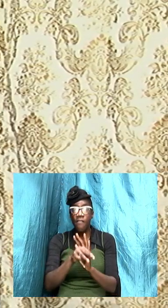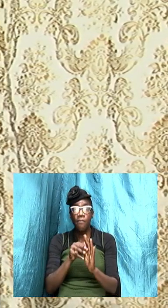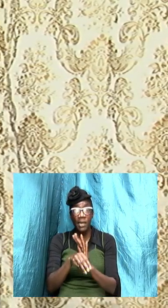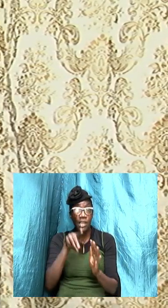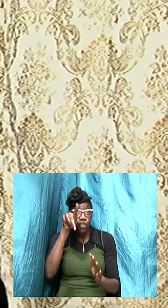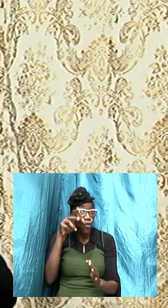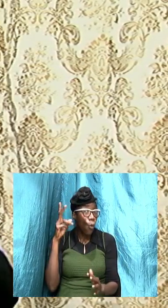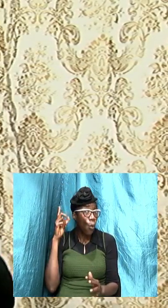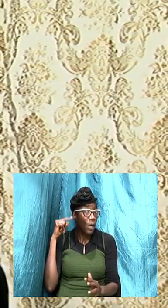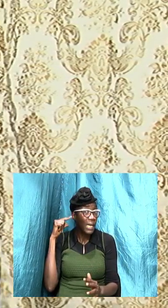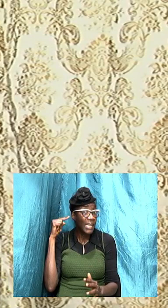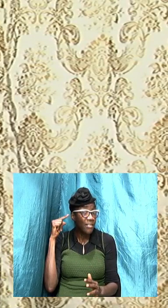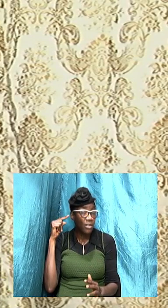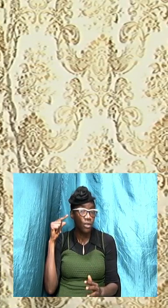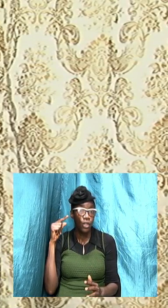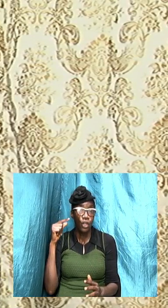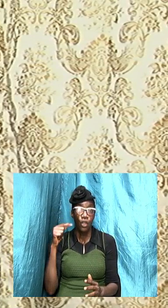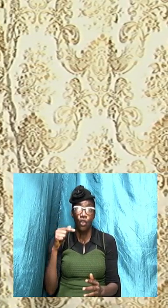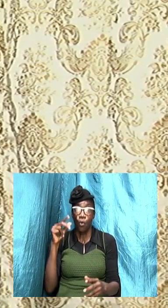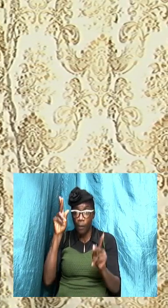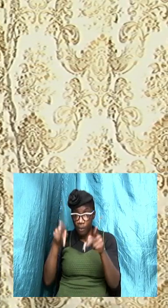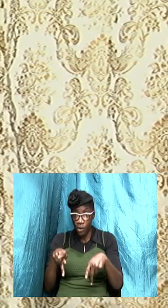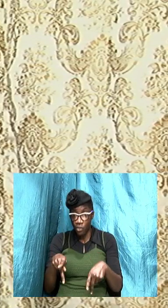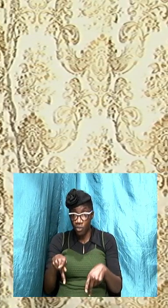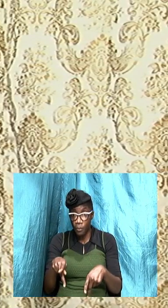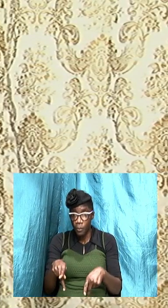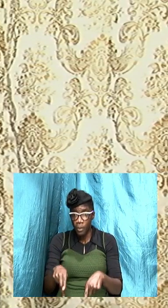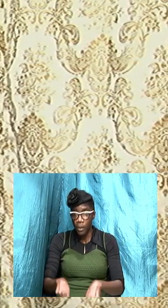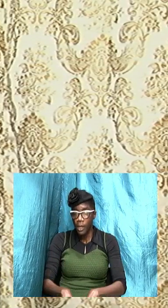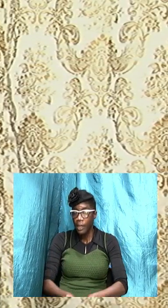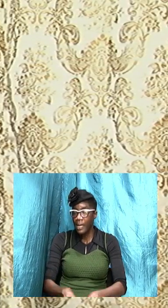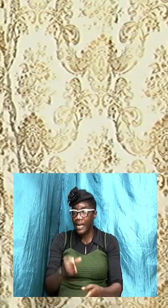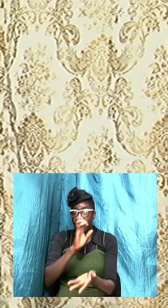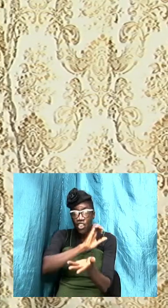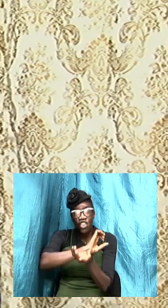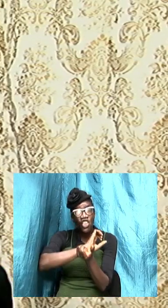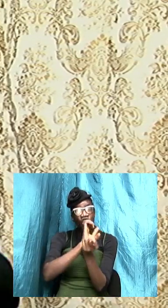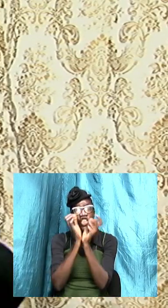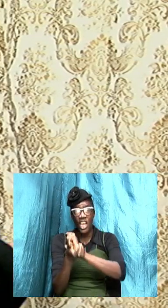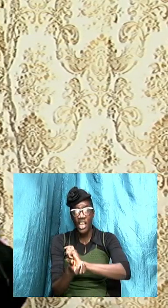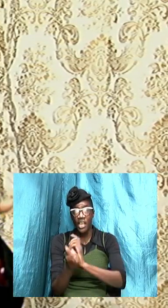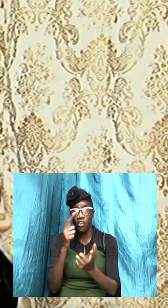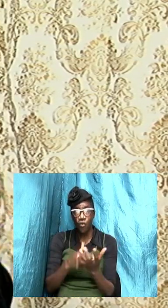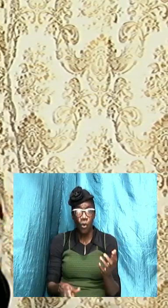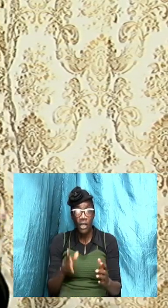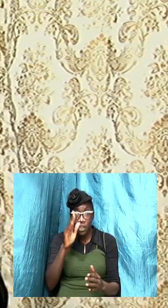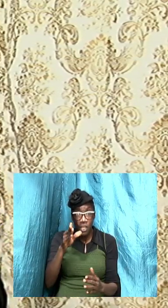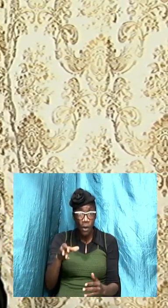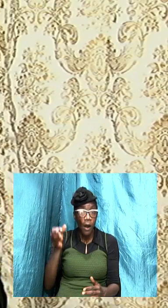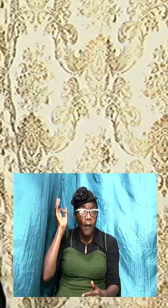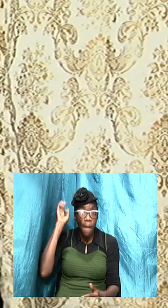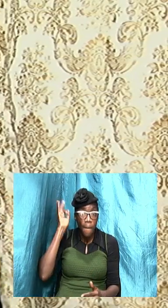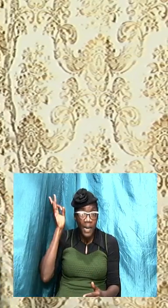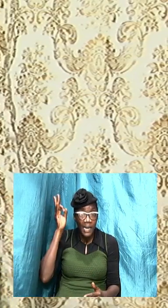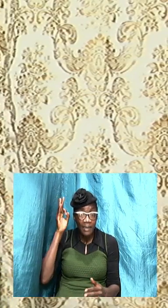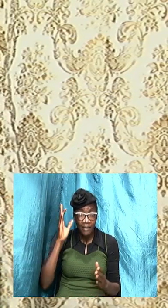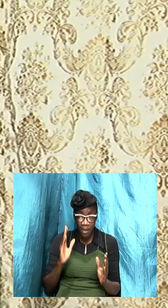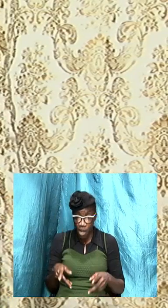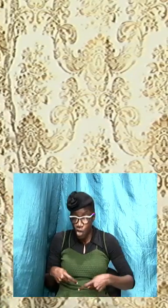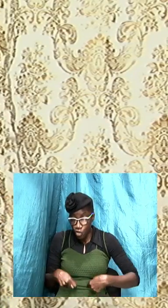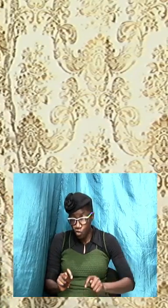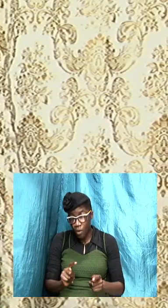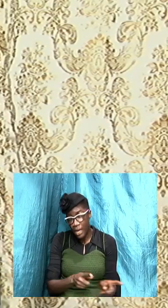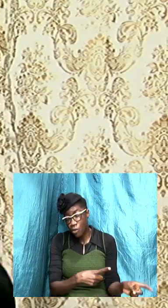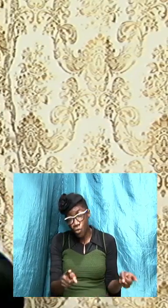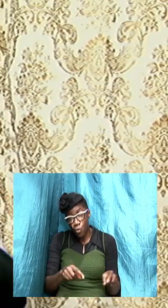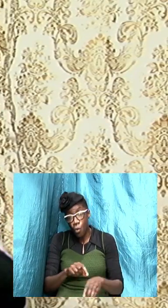to an individual can undo what your bishop what your pastor tries to do over an extended period